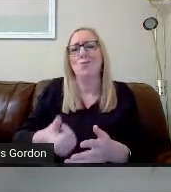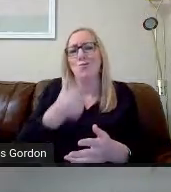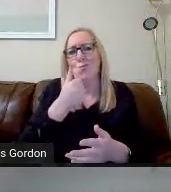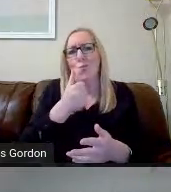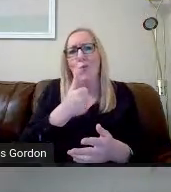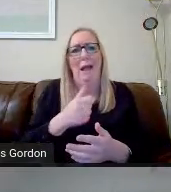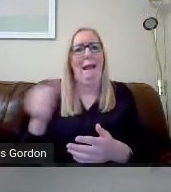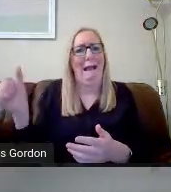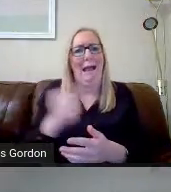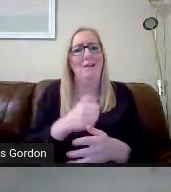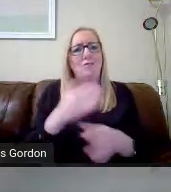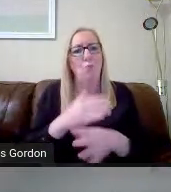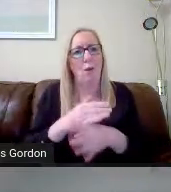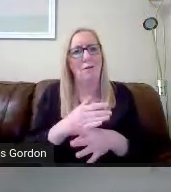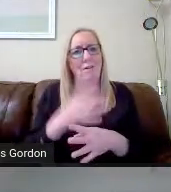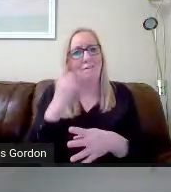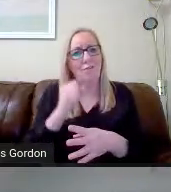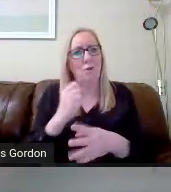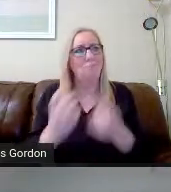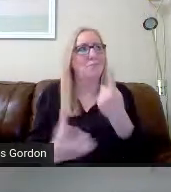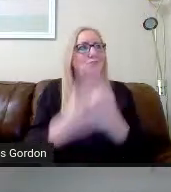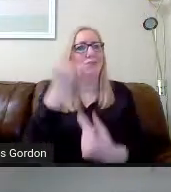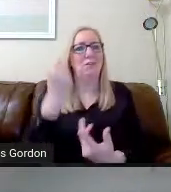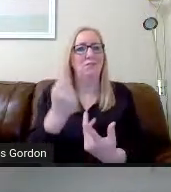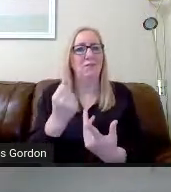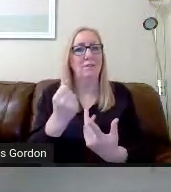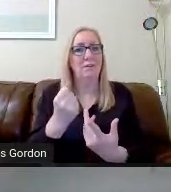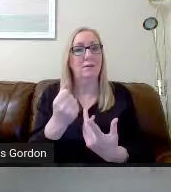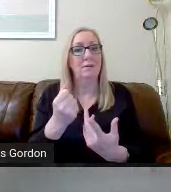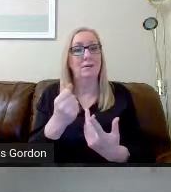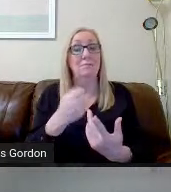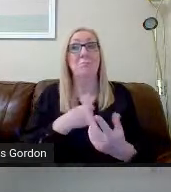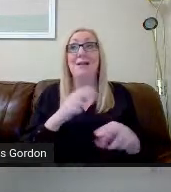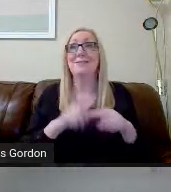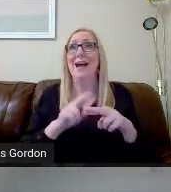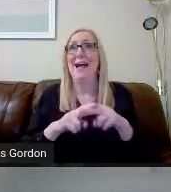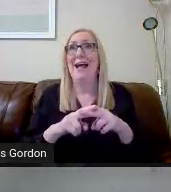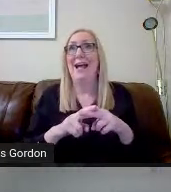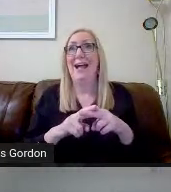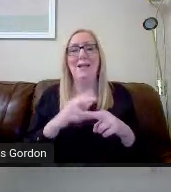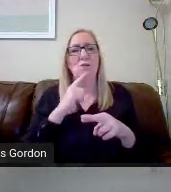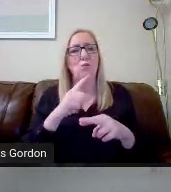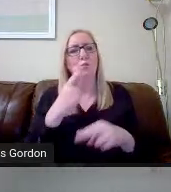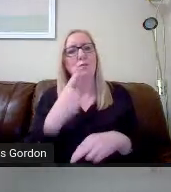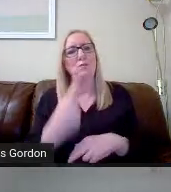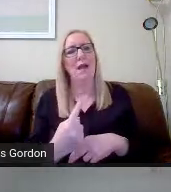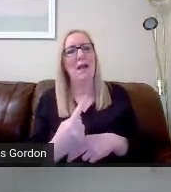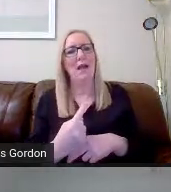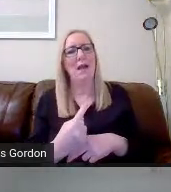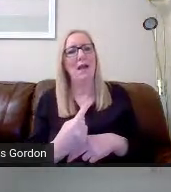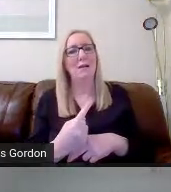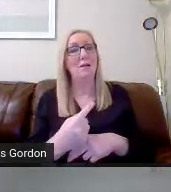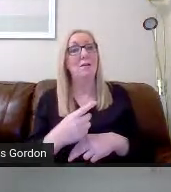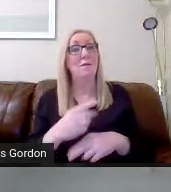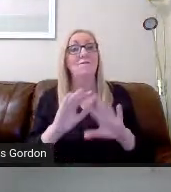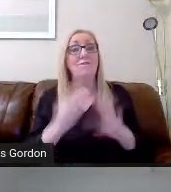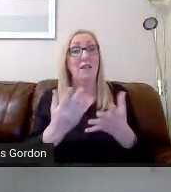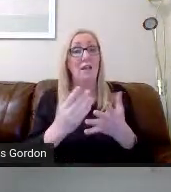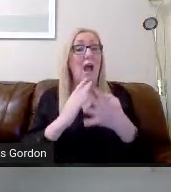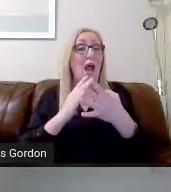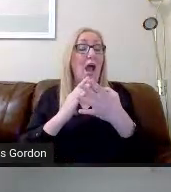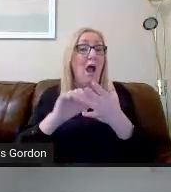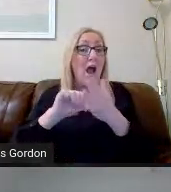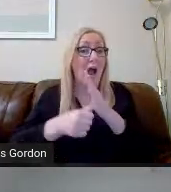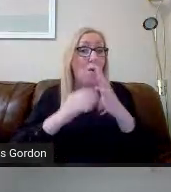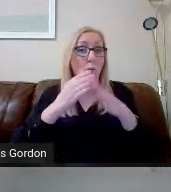for what you get. And you get nowhere in life, my dad always said, get nowhere in life without hard work. And that's very true.